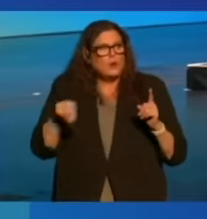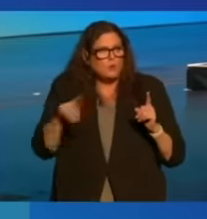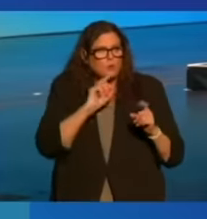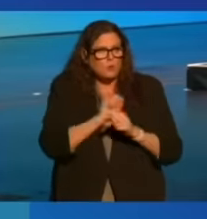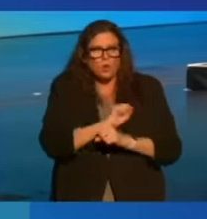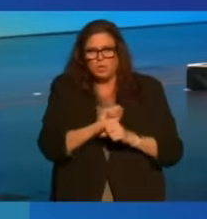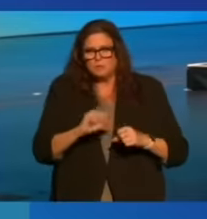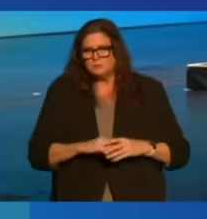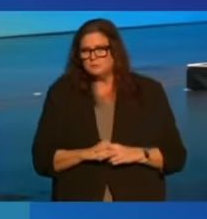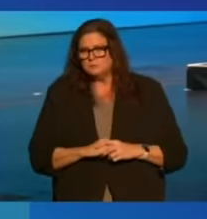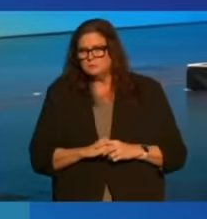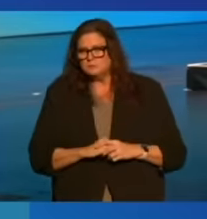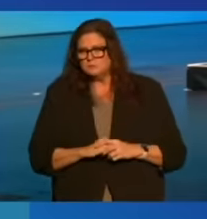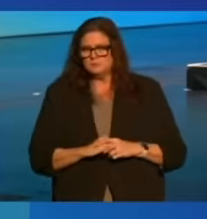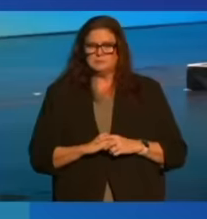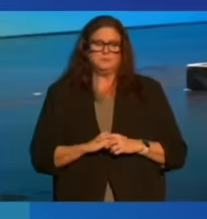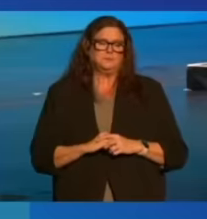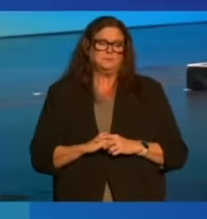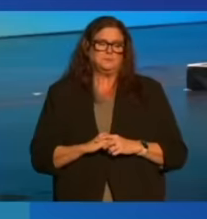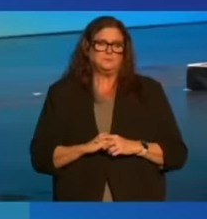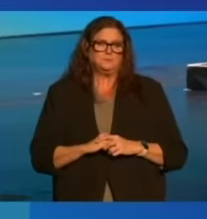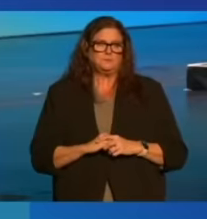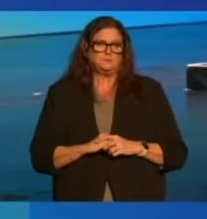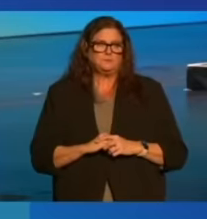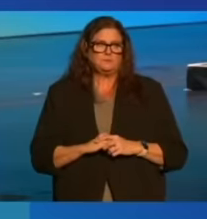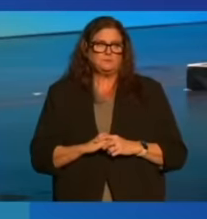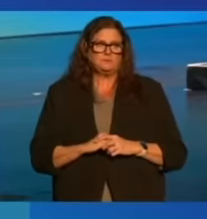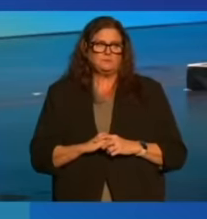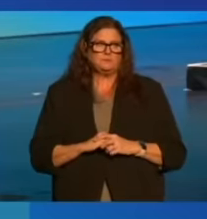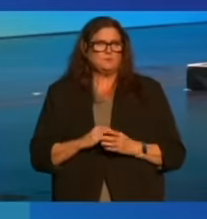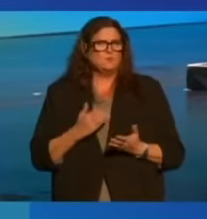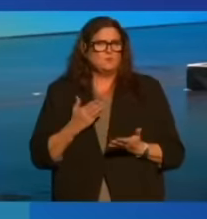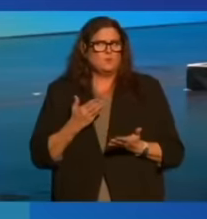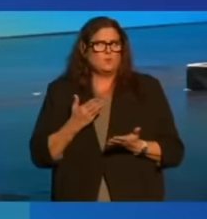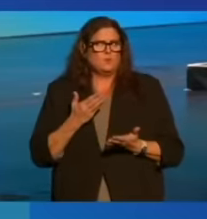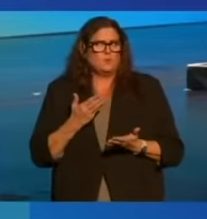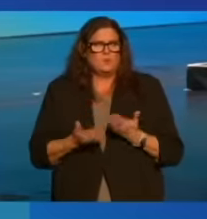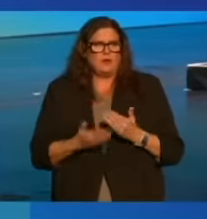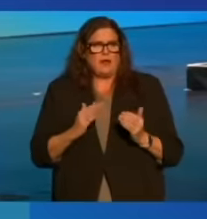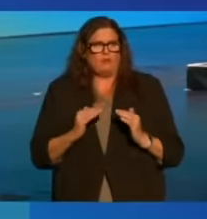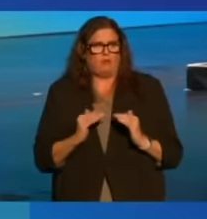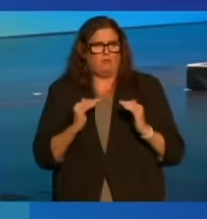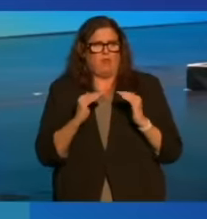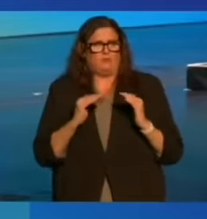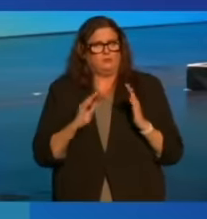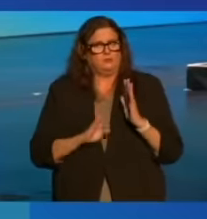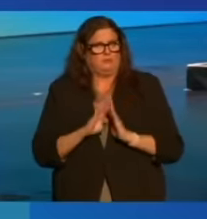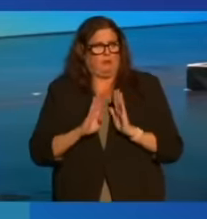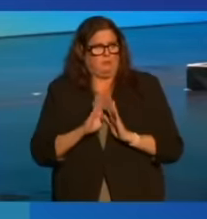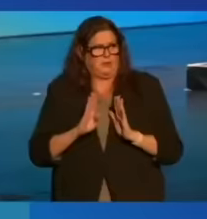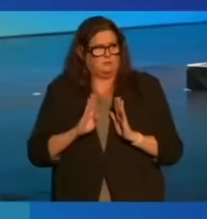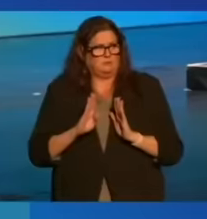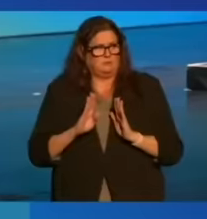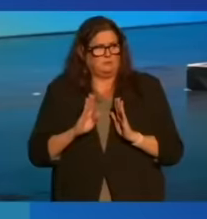whatever level of development the communities where you are